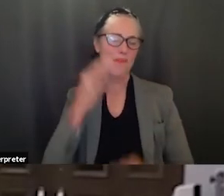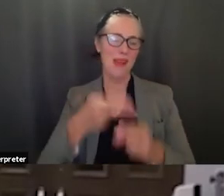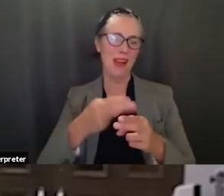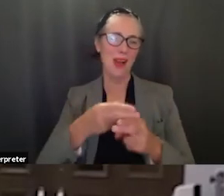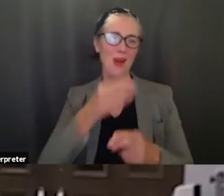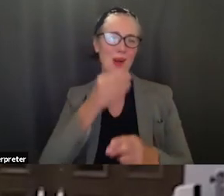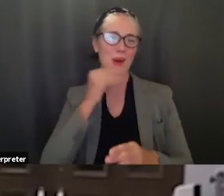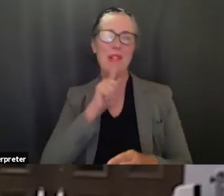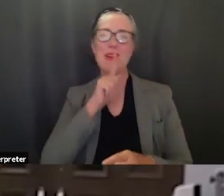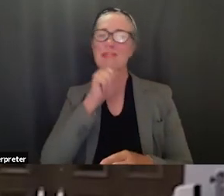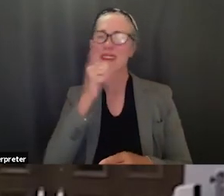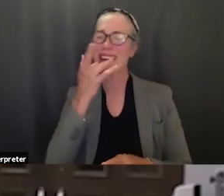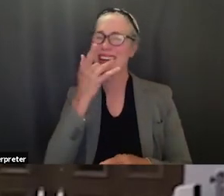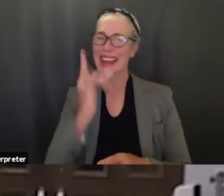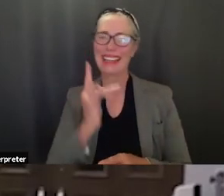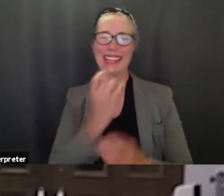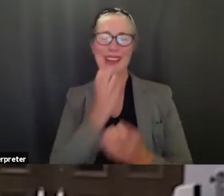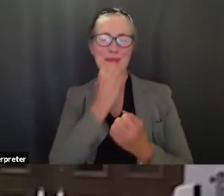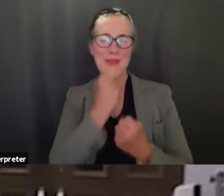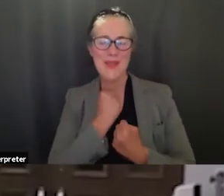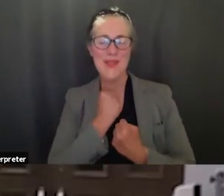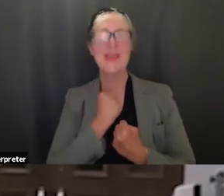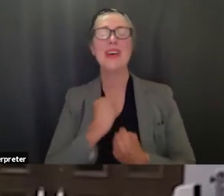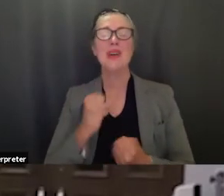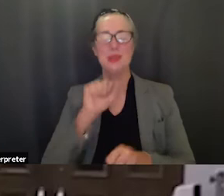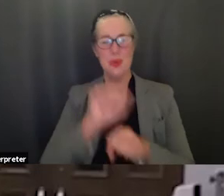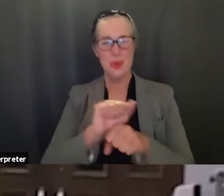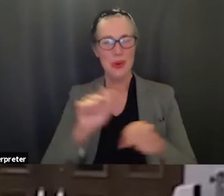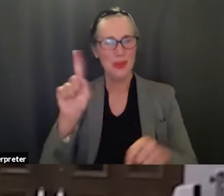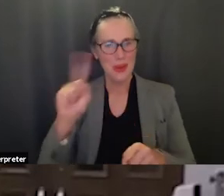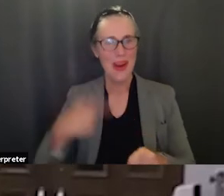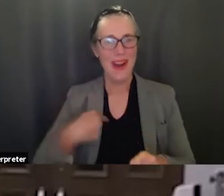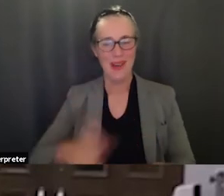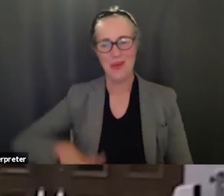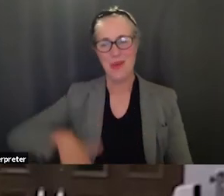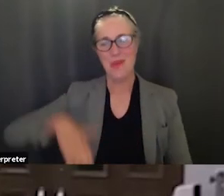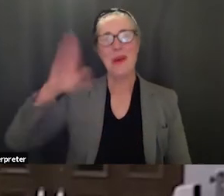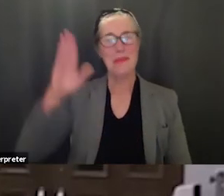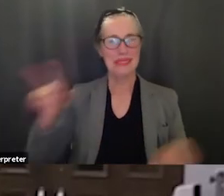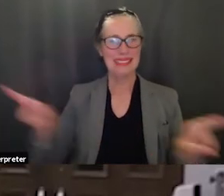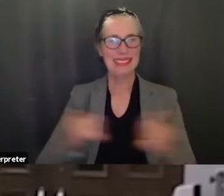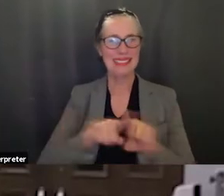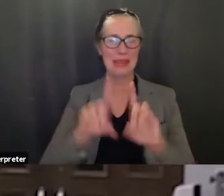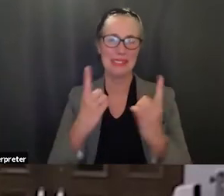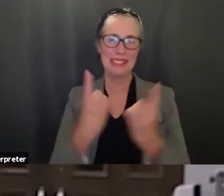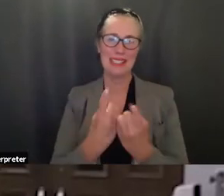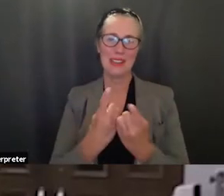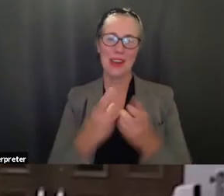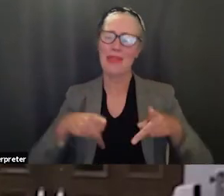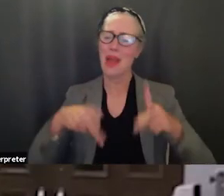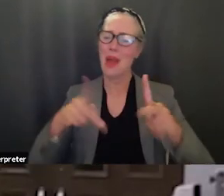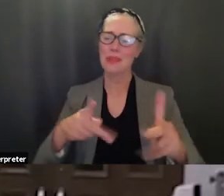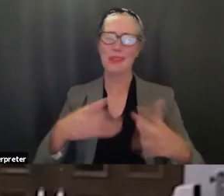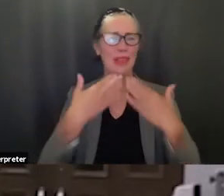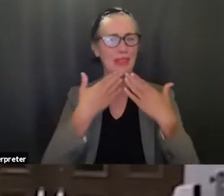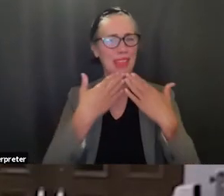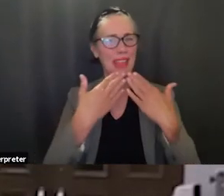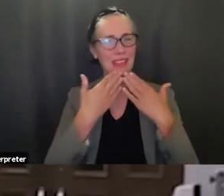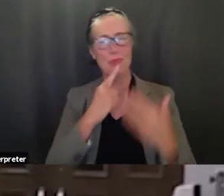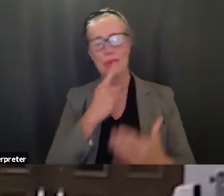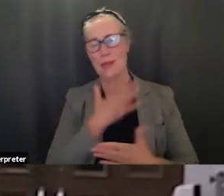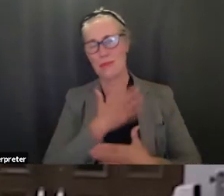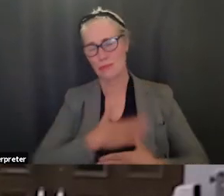home to actually work in the district that i grew up in so i'm very very grateful for the opportunity um just a little bit about me